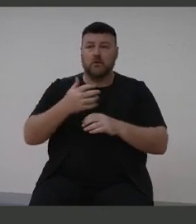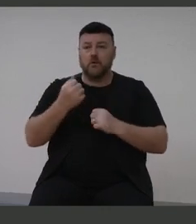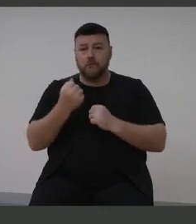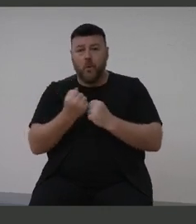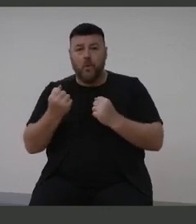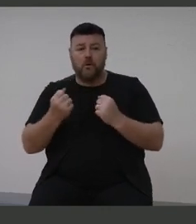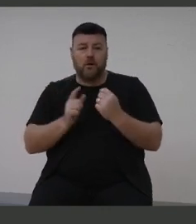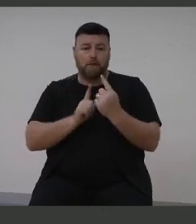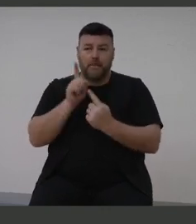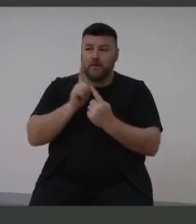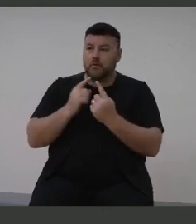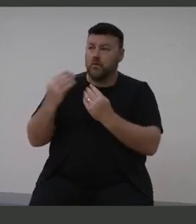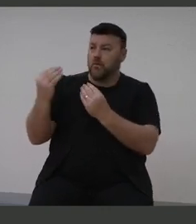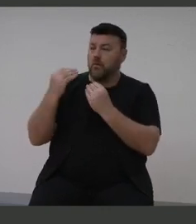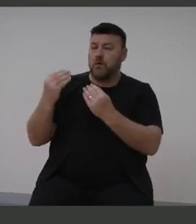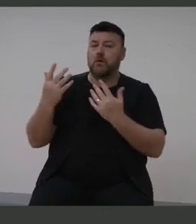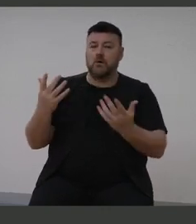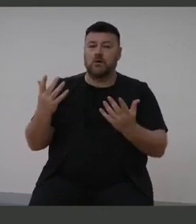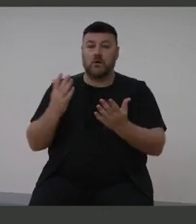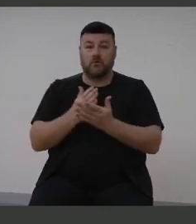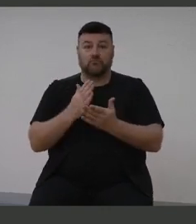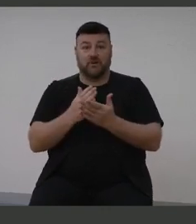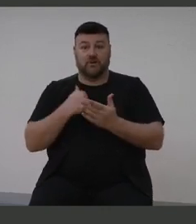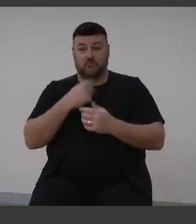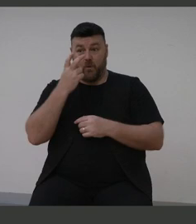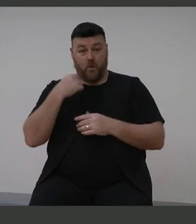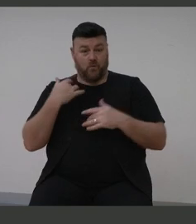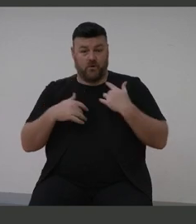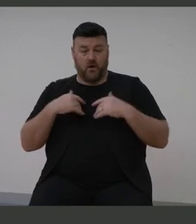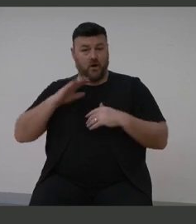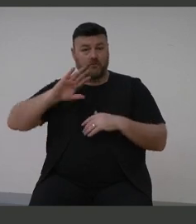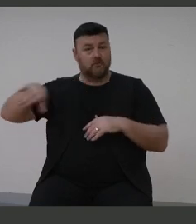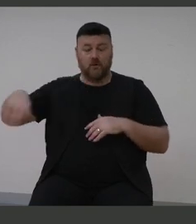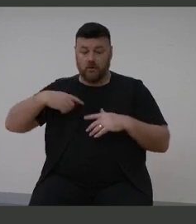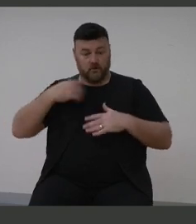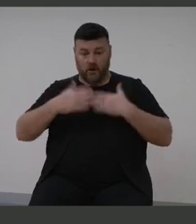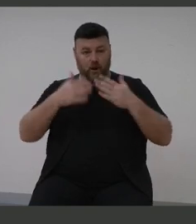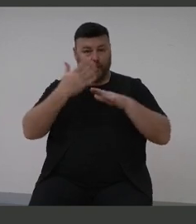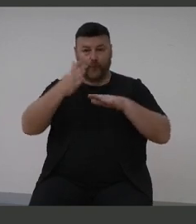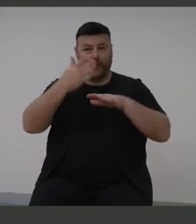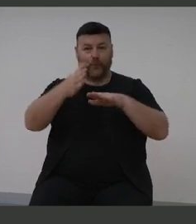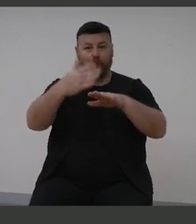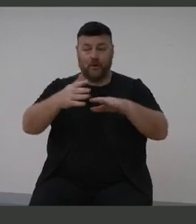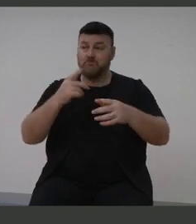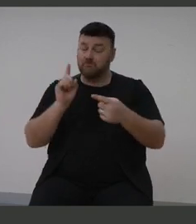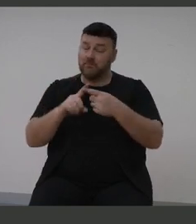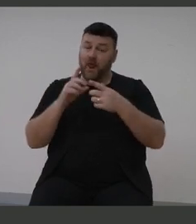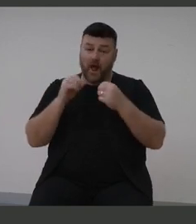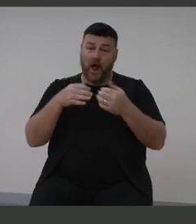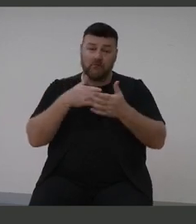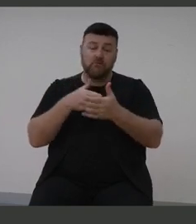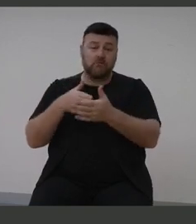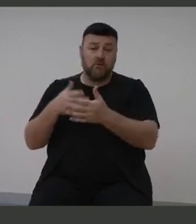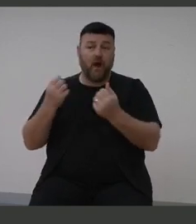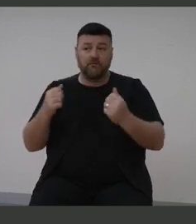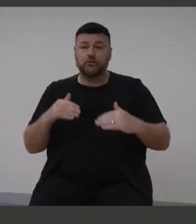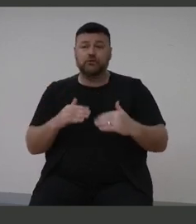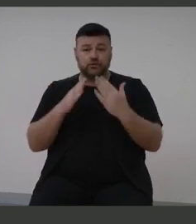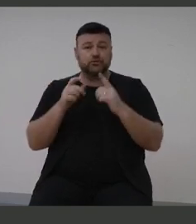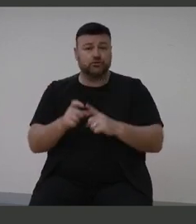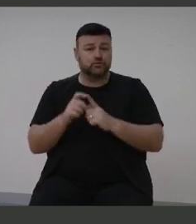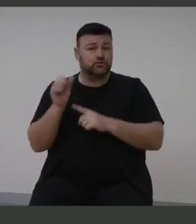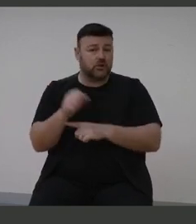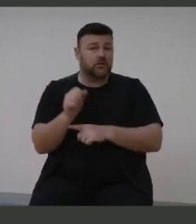old life back. It's like you keep creating a new one. There's still challenges in many